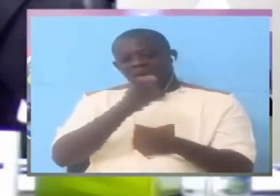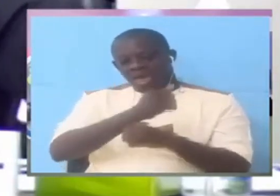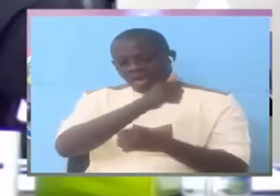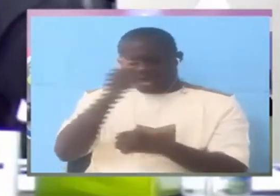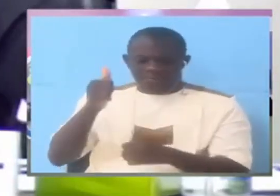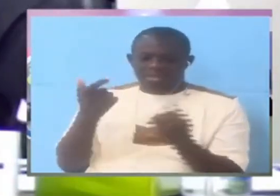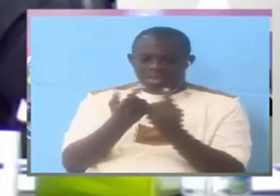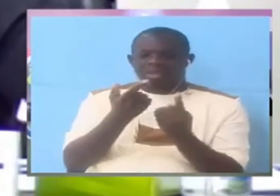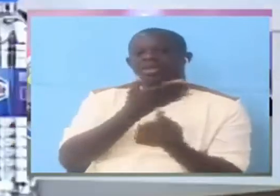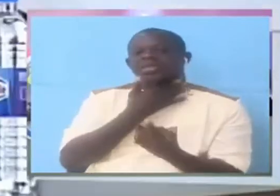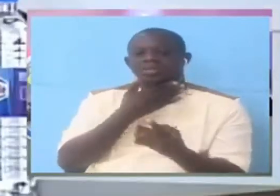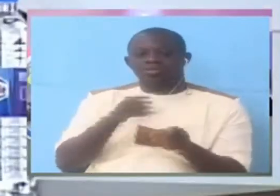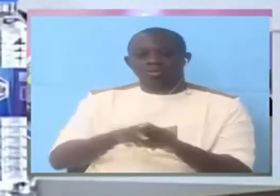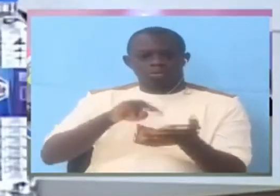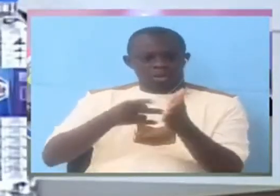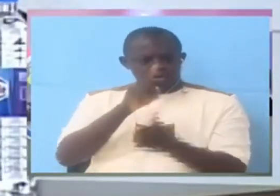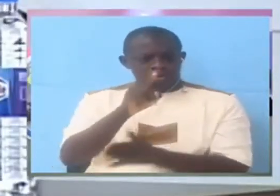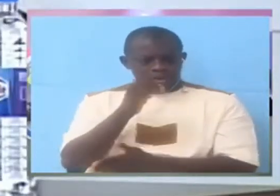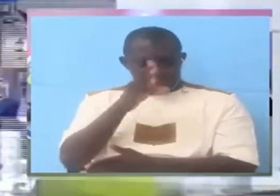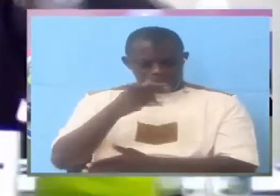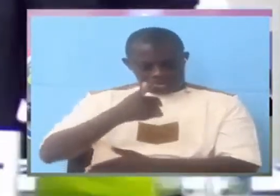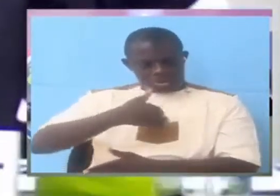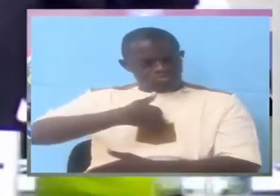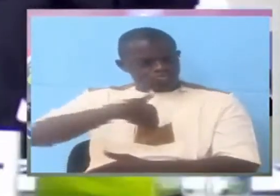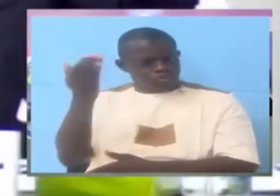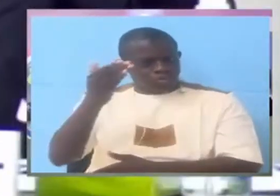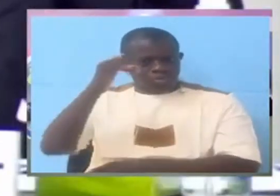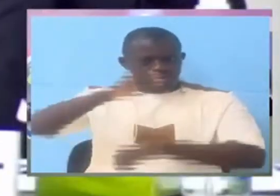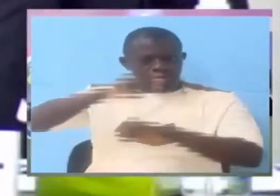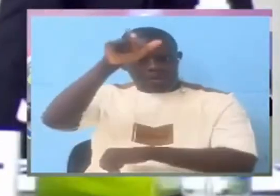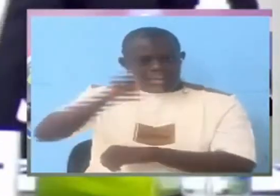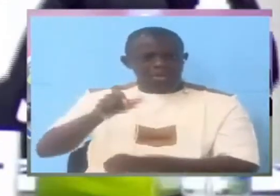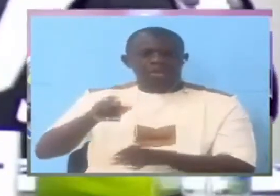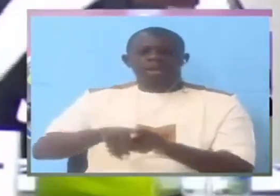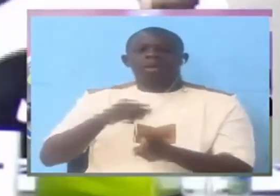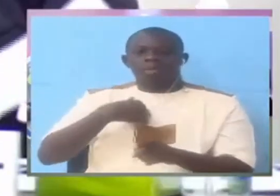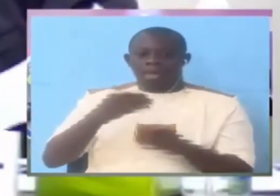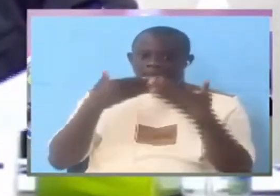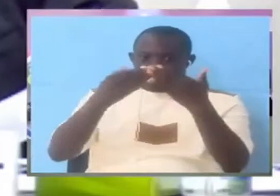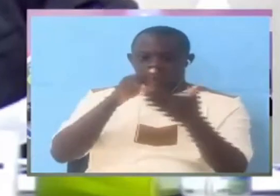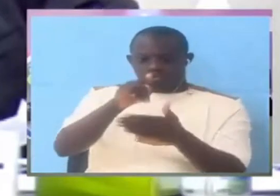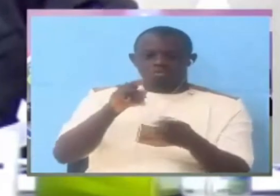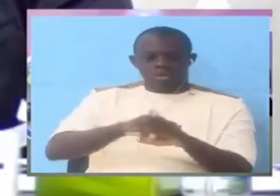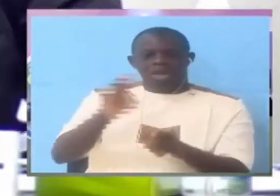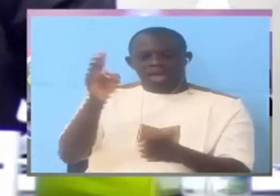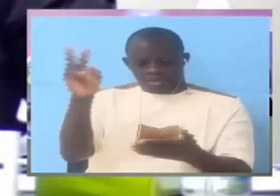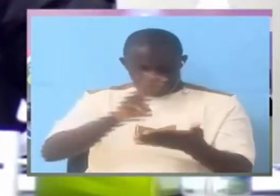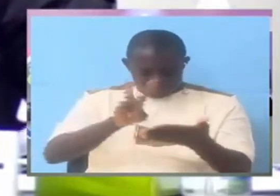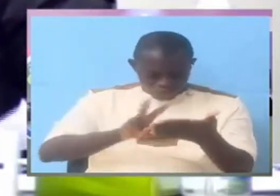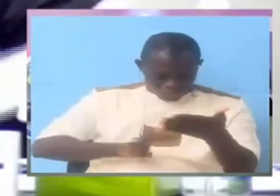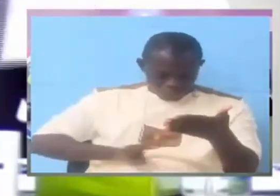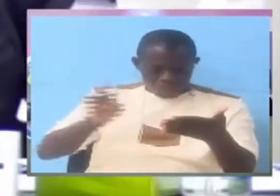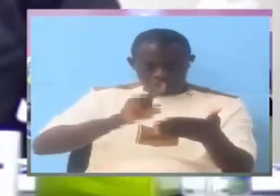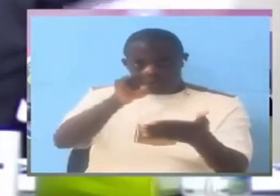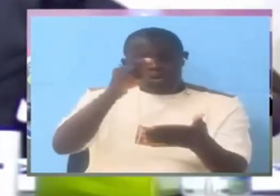that is being sold. am notorious. That's what you are telling me. I am telling you that if we read this, what you thought was popularity